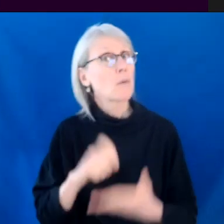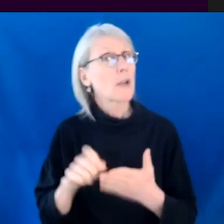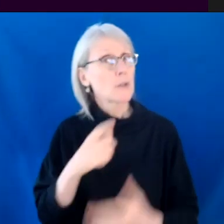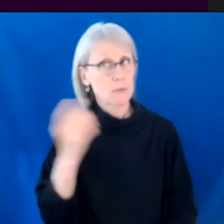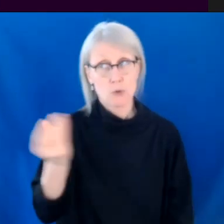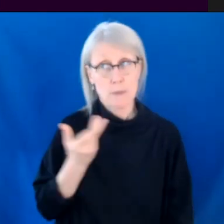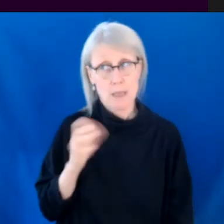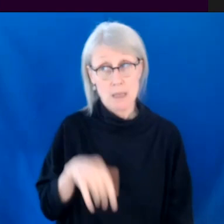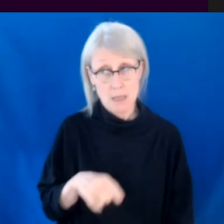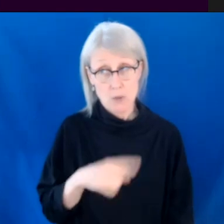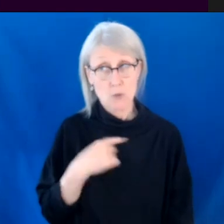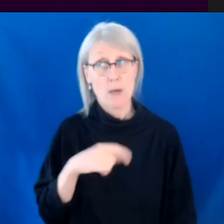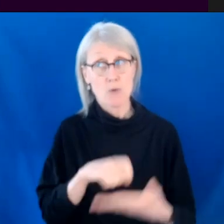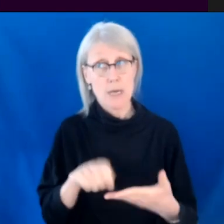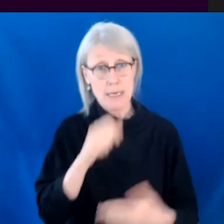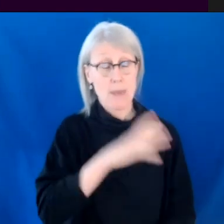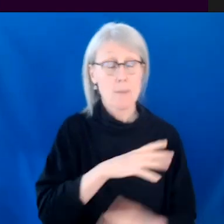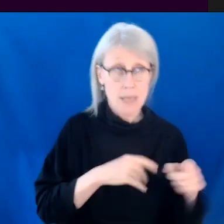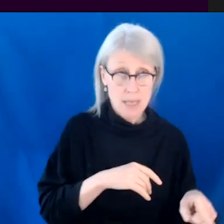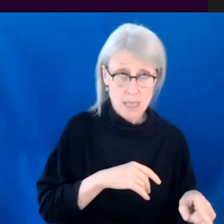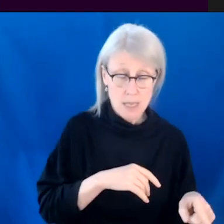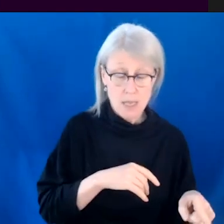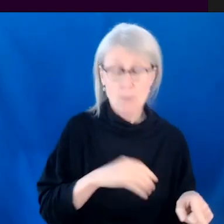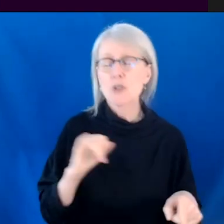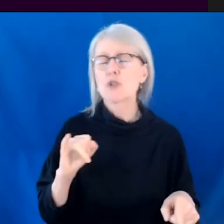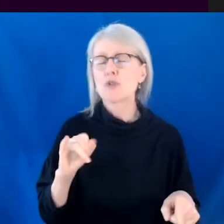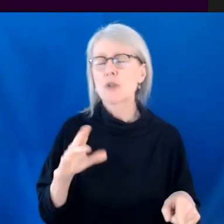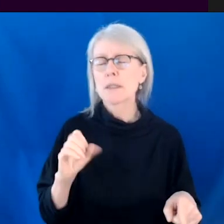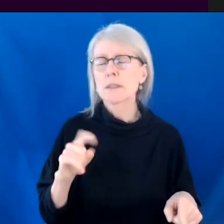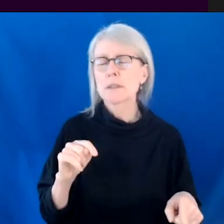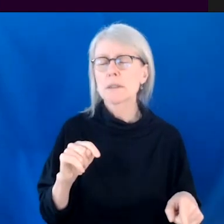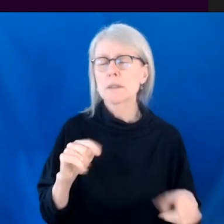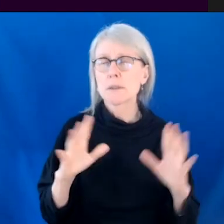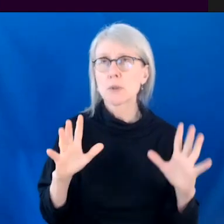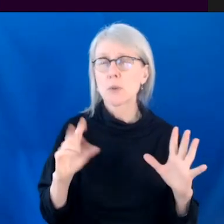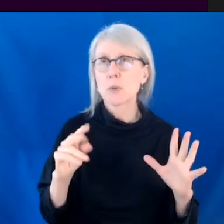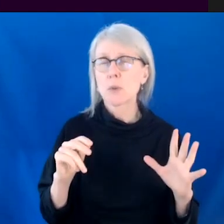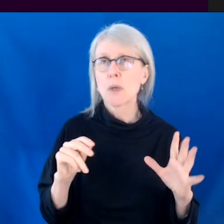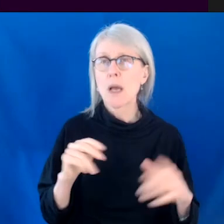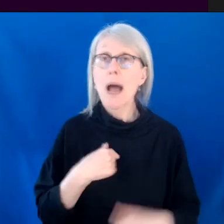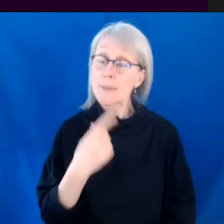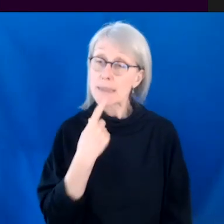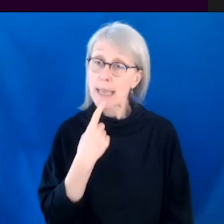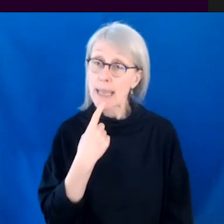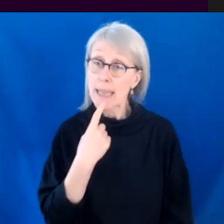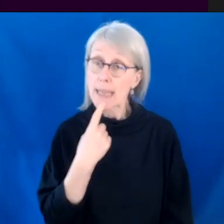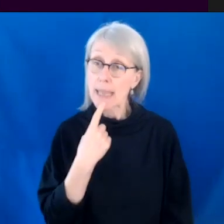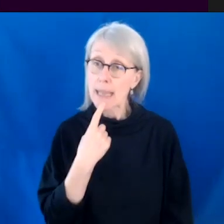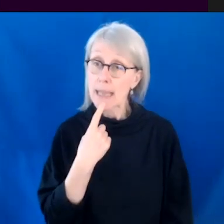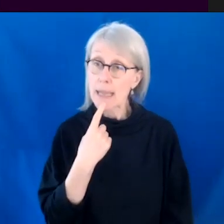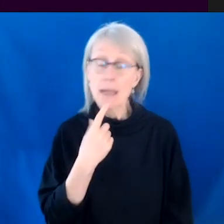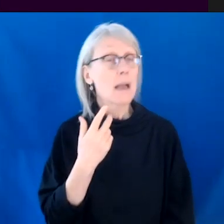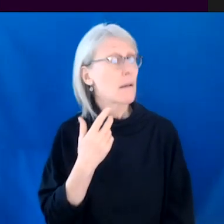then now truly, every time I write a man, I mean, he goes, I was just saying when I was like, what do you say just, or what do you say? I'm saying blah, blah, blah. I'm like,